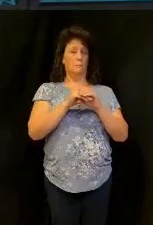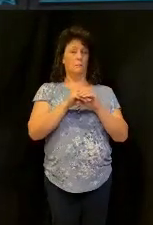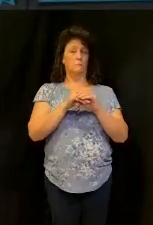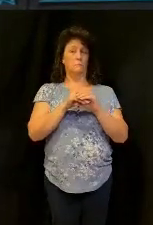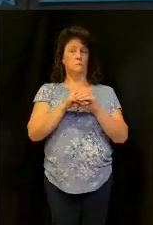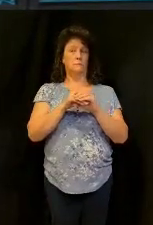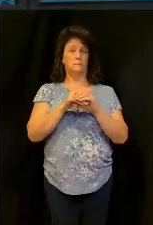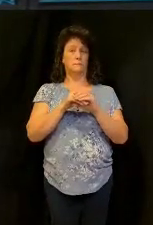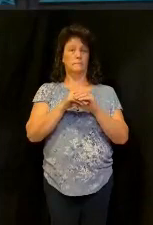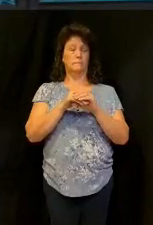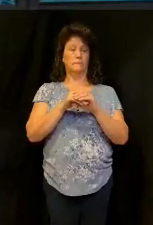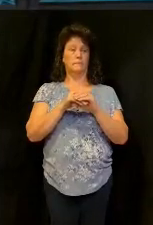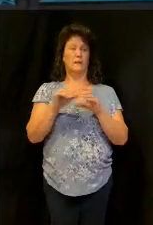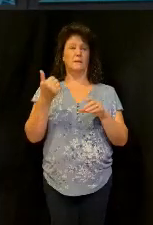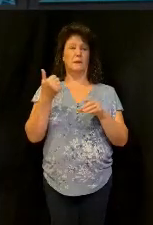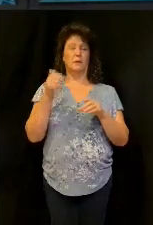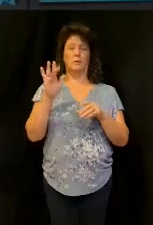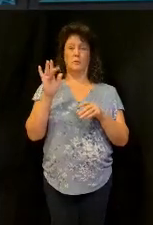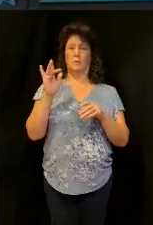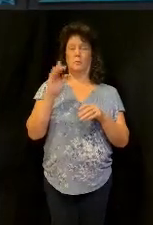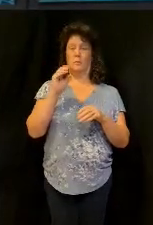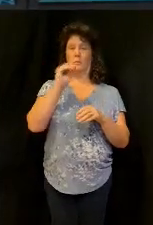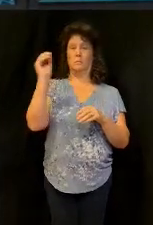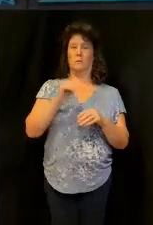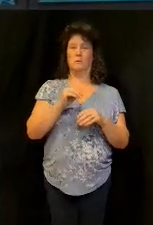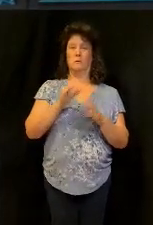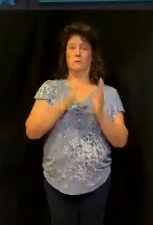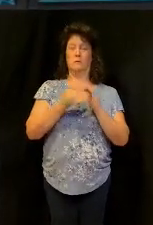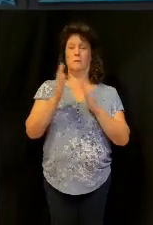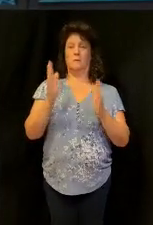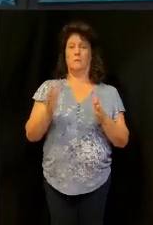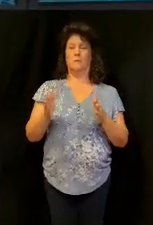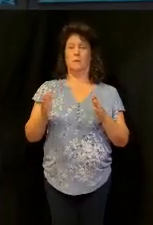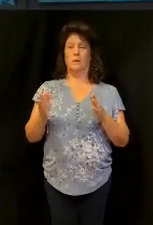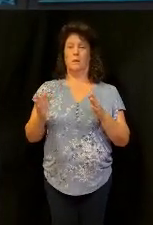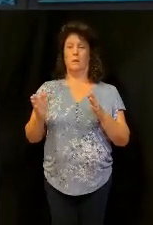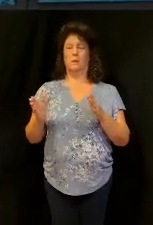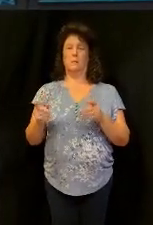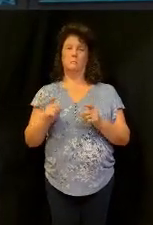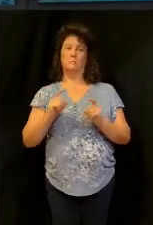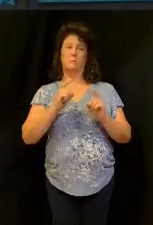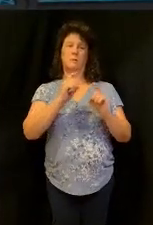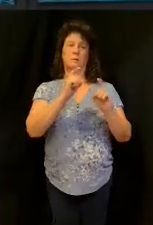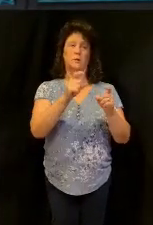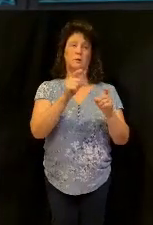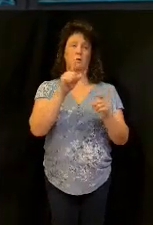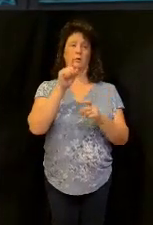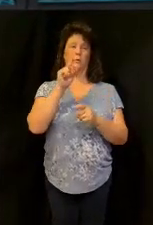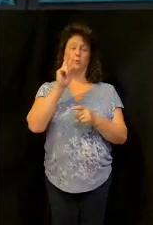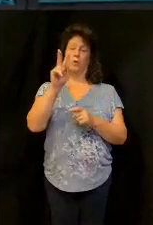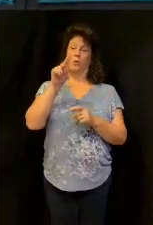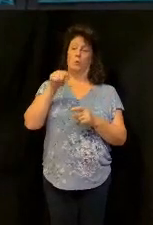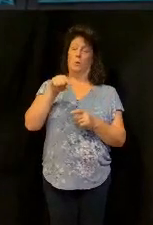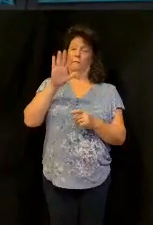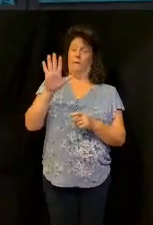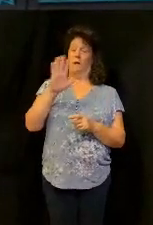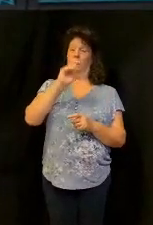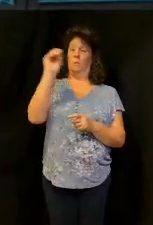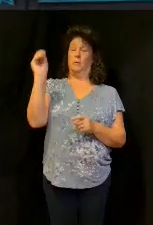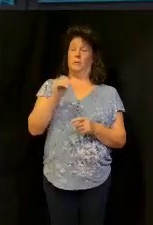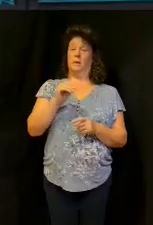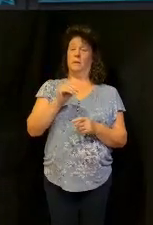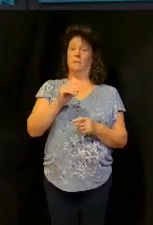okay, 10 to 25 percent, Christians donate 2.5 percent of their income to churches, only 1 percent of